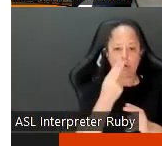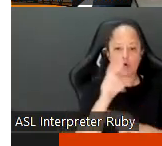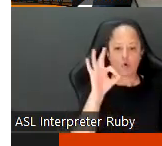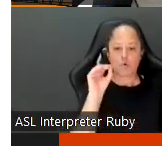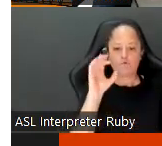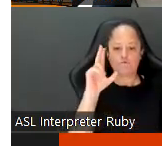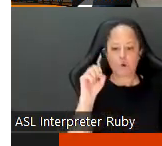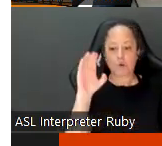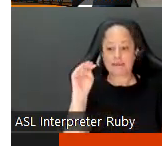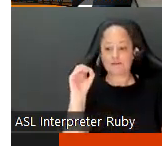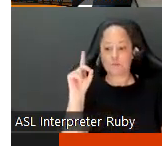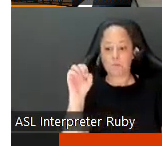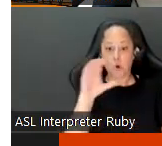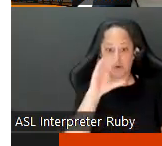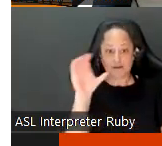mode on zoom